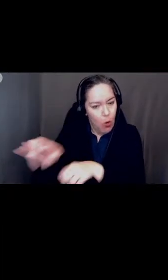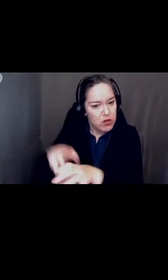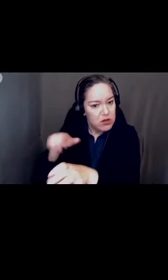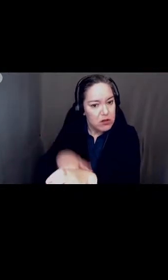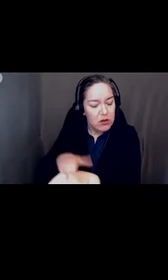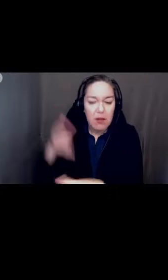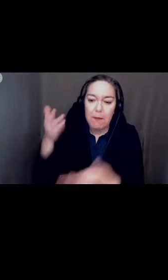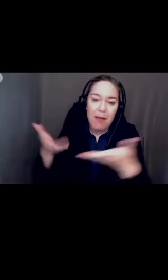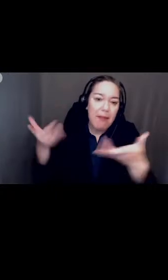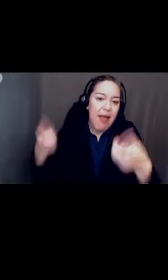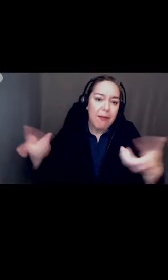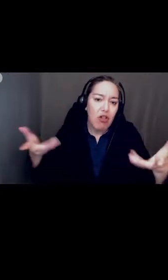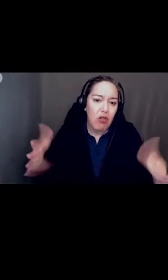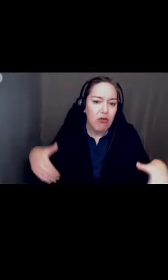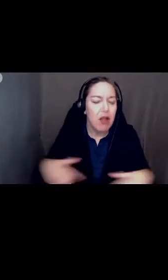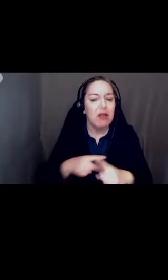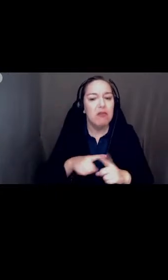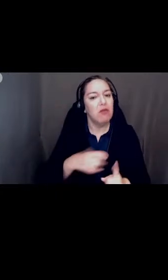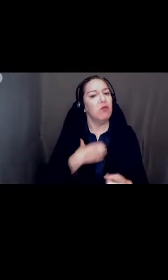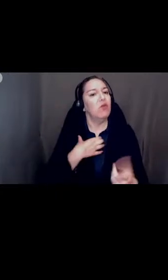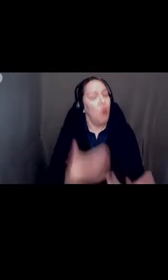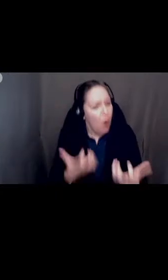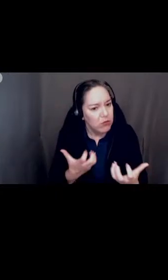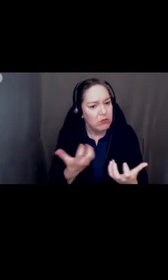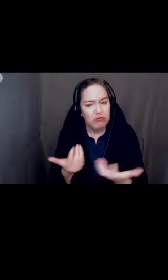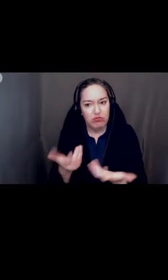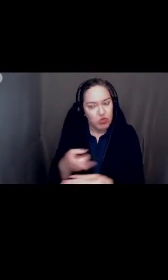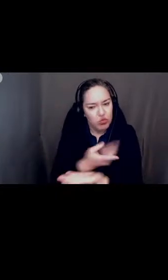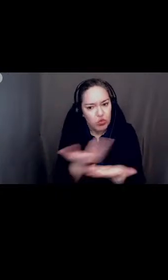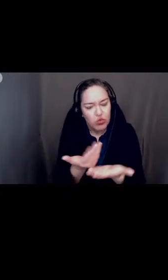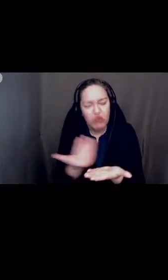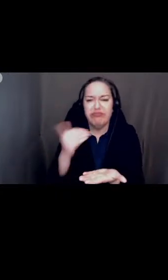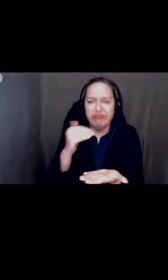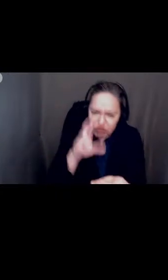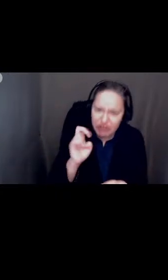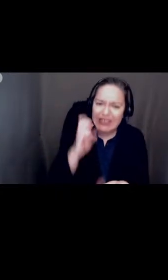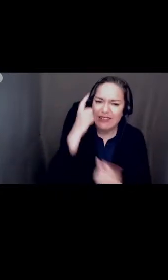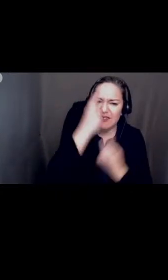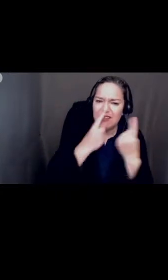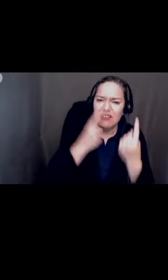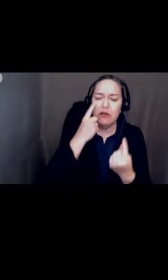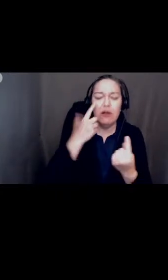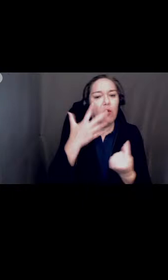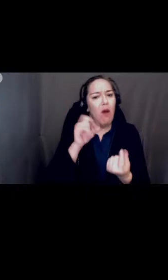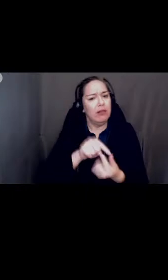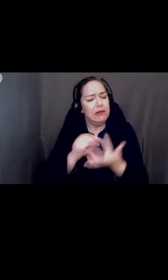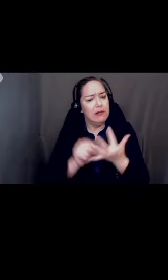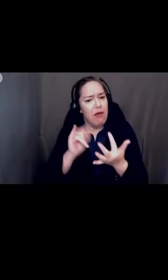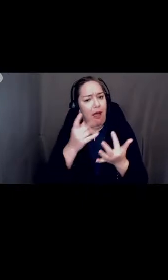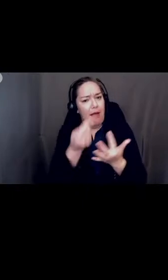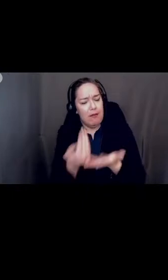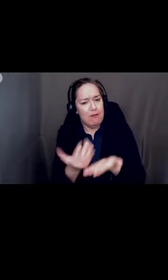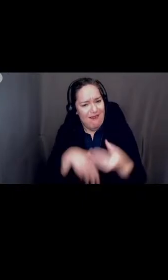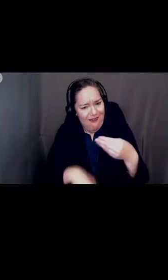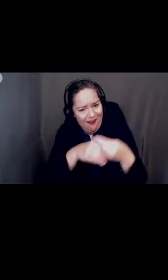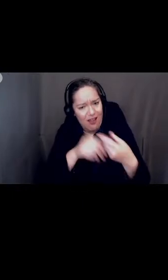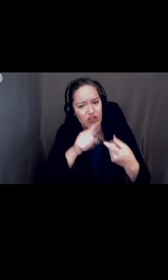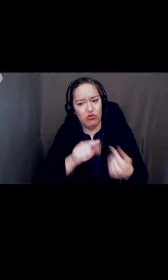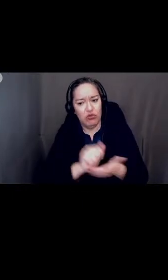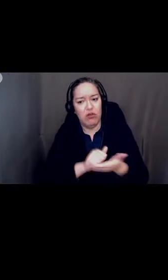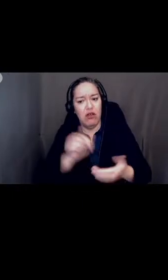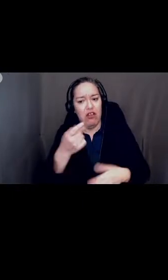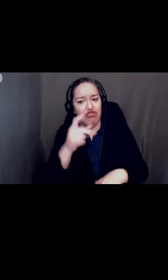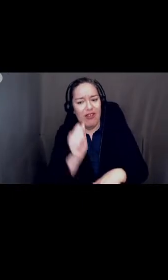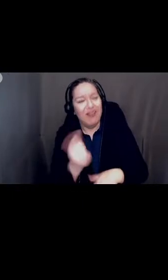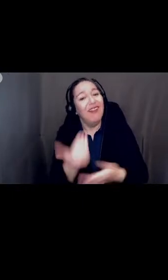taken place however we wish this matter to be revisited we ask that this item be added to the agenda and revisited during your closed